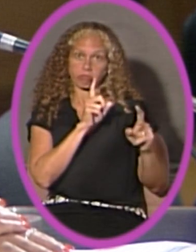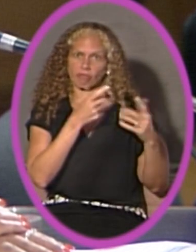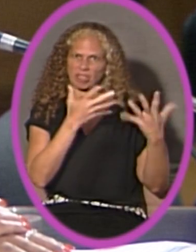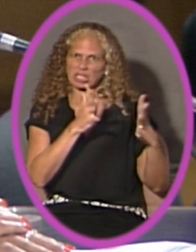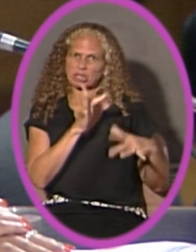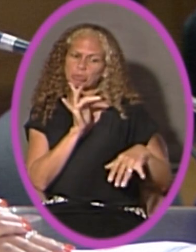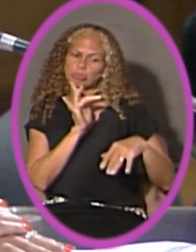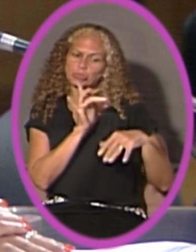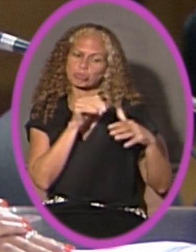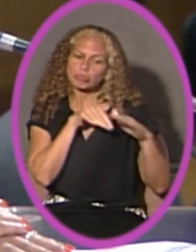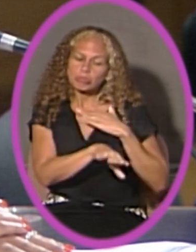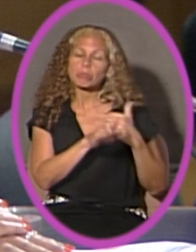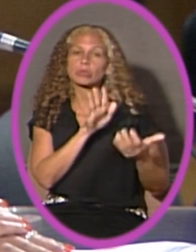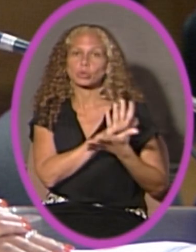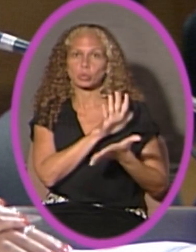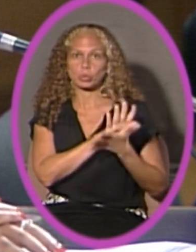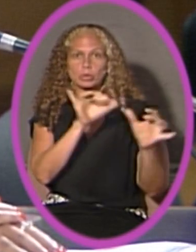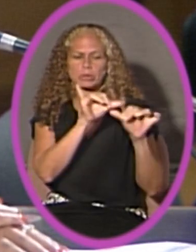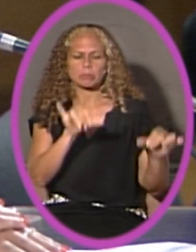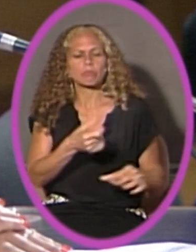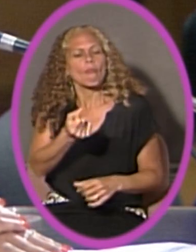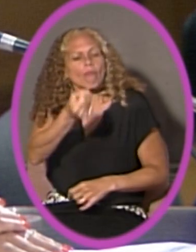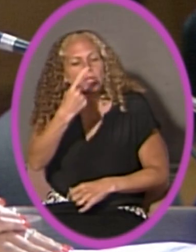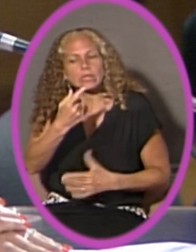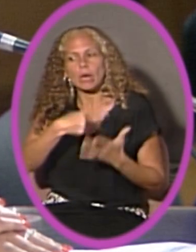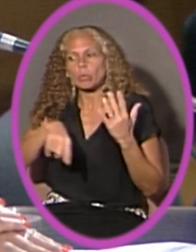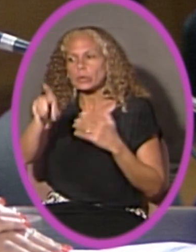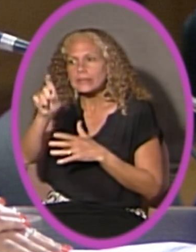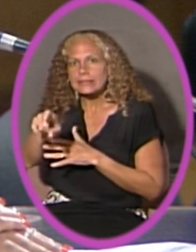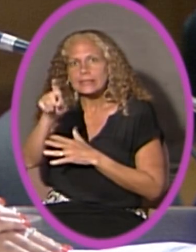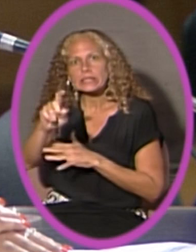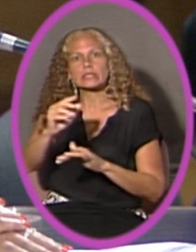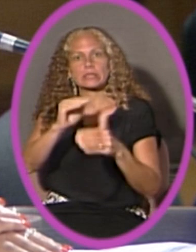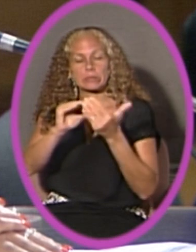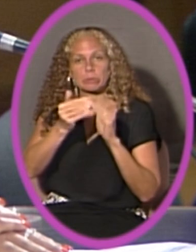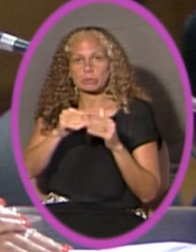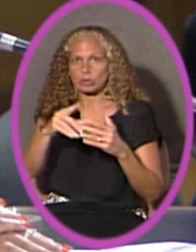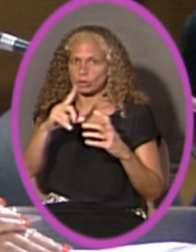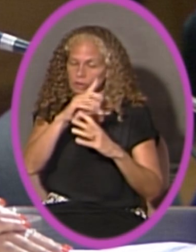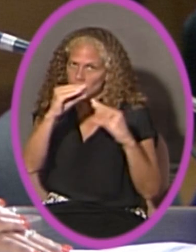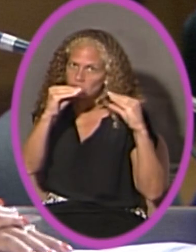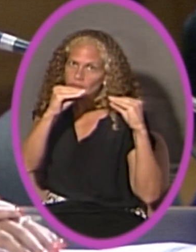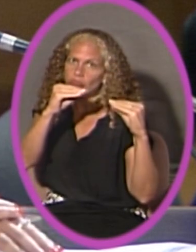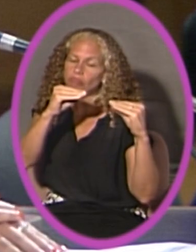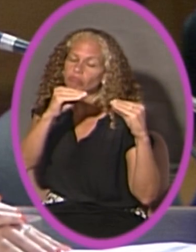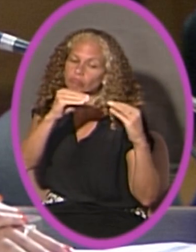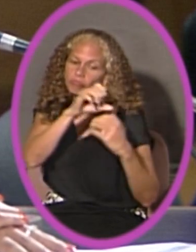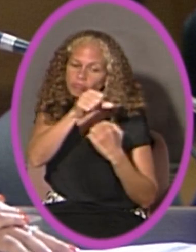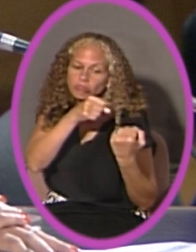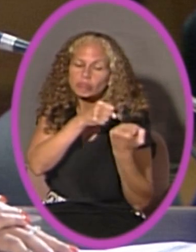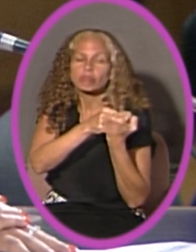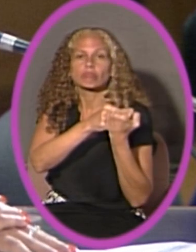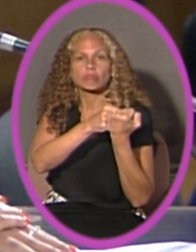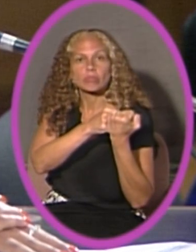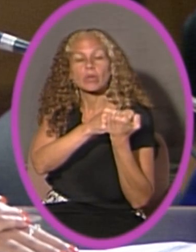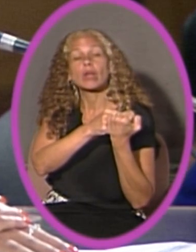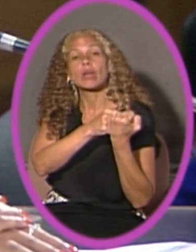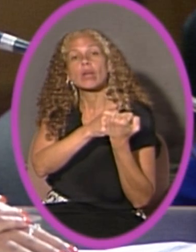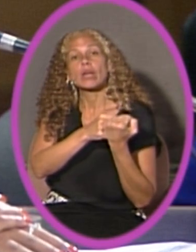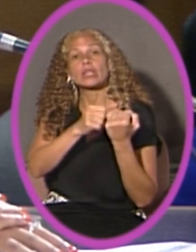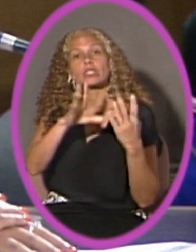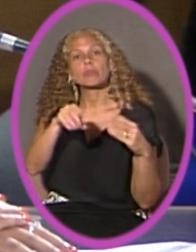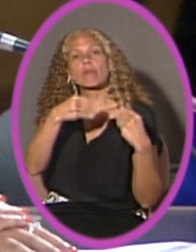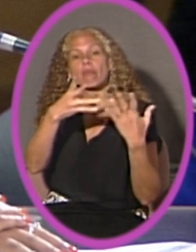understands the special needs that our community has. She has been a strong supporter of our educators and students. Ms. Navarro has been an advocate for